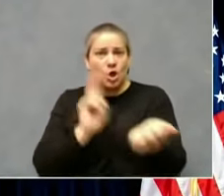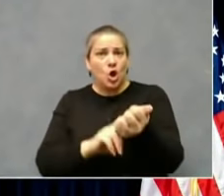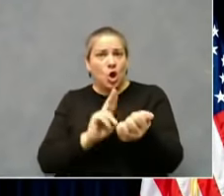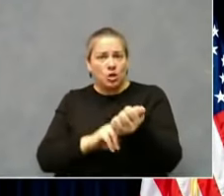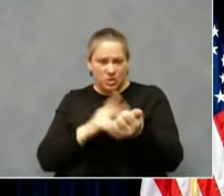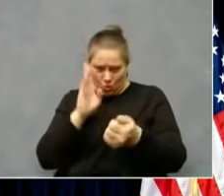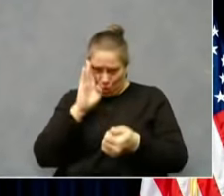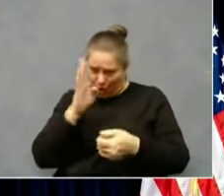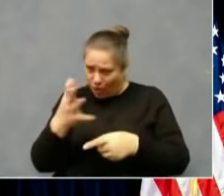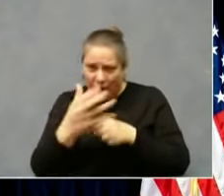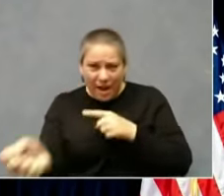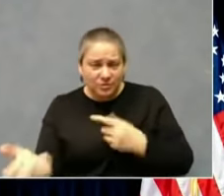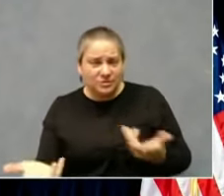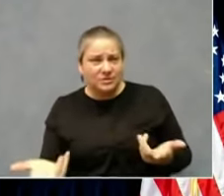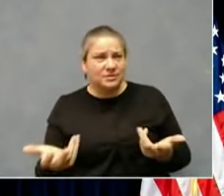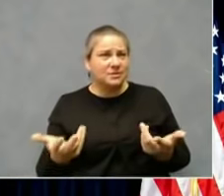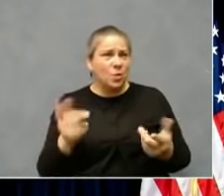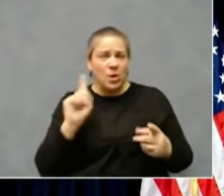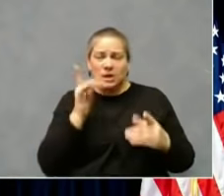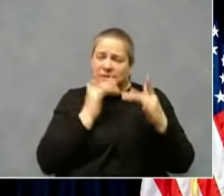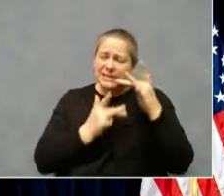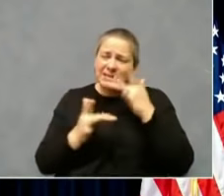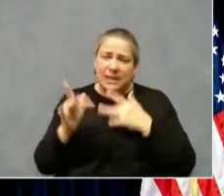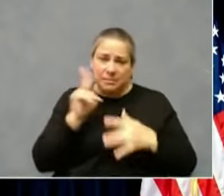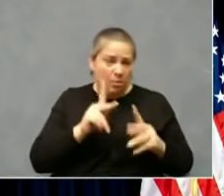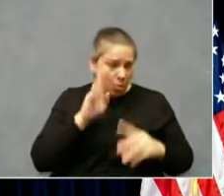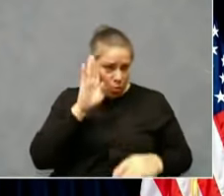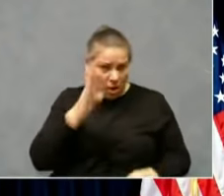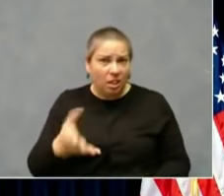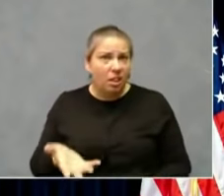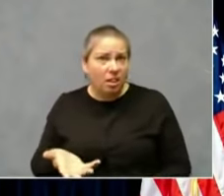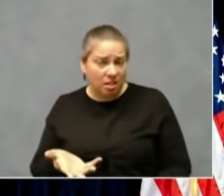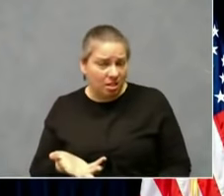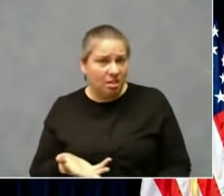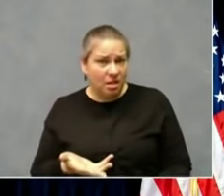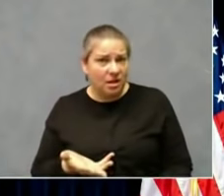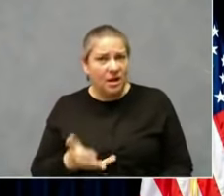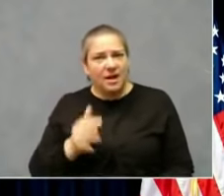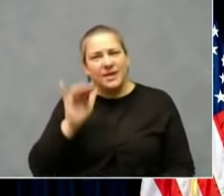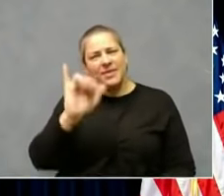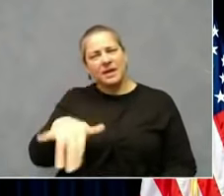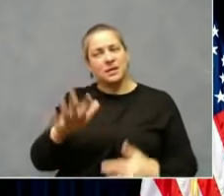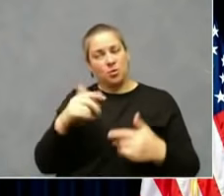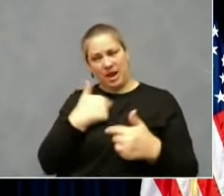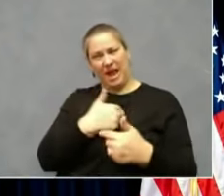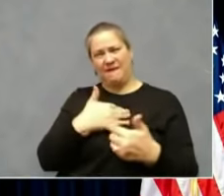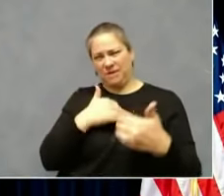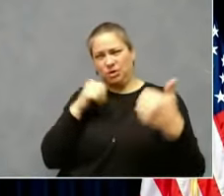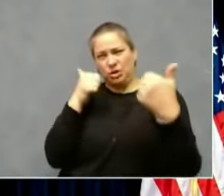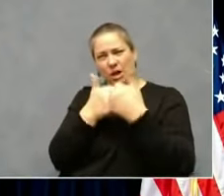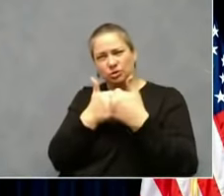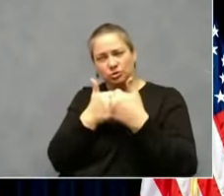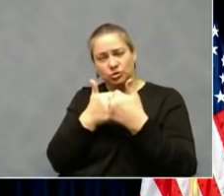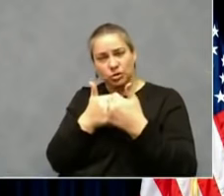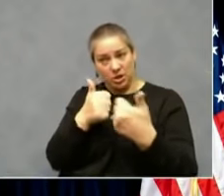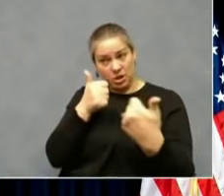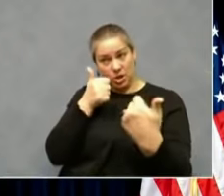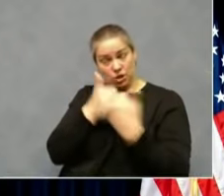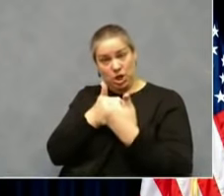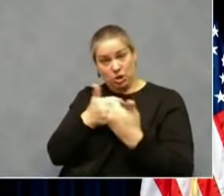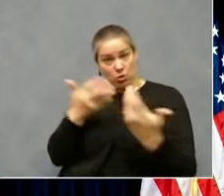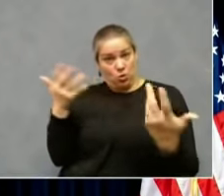number that we're tracking. But the challenge is is not just that so many people will need the help.